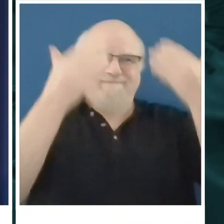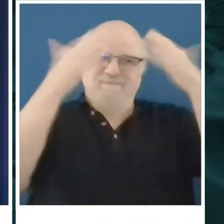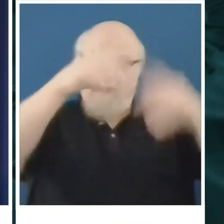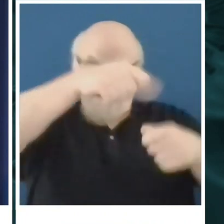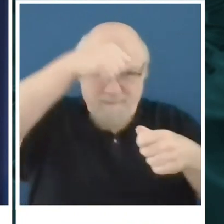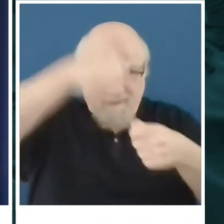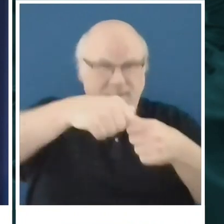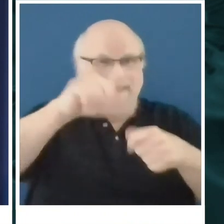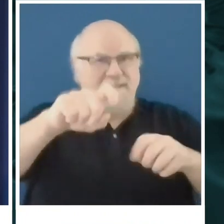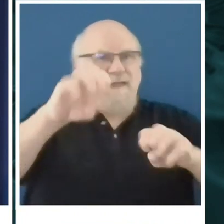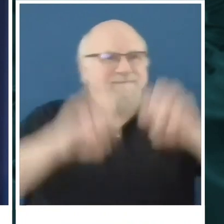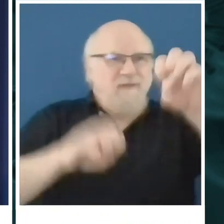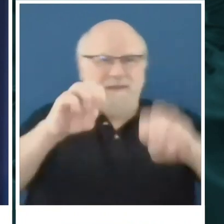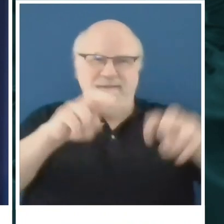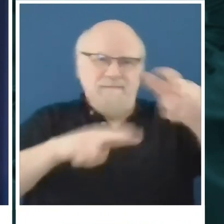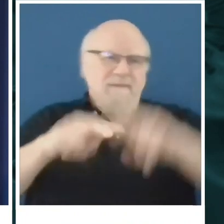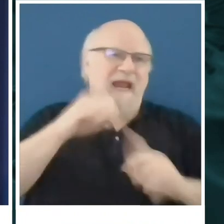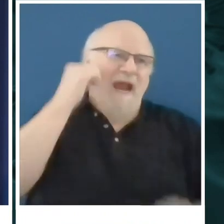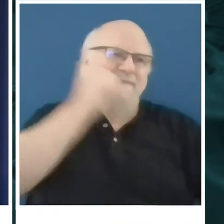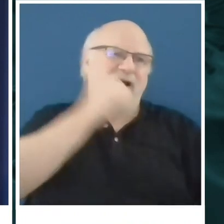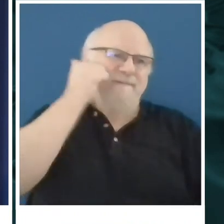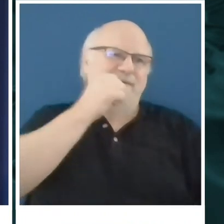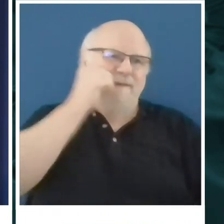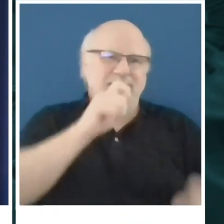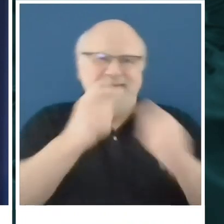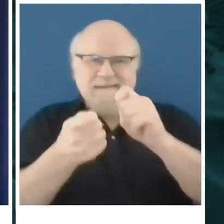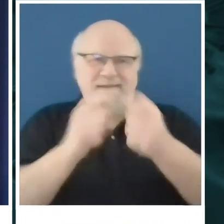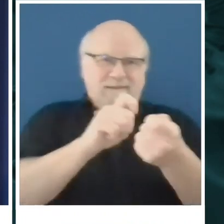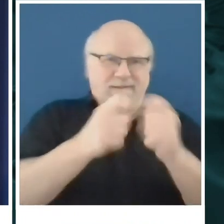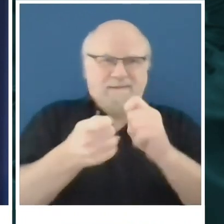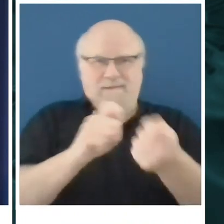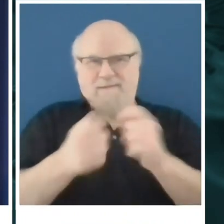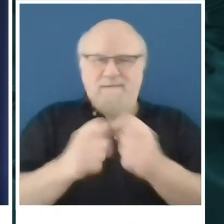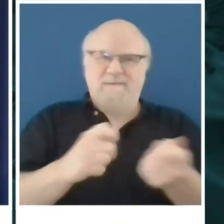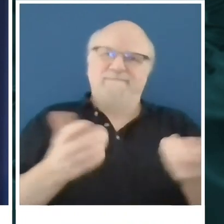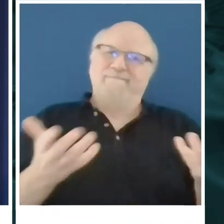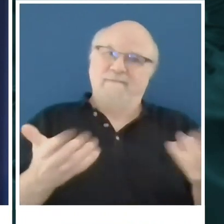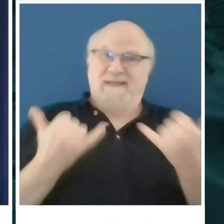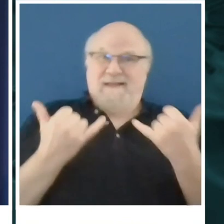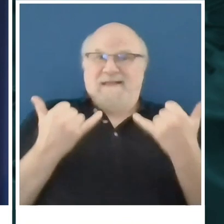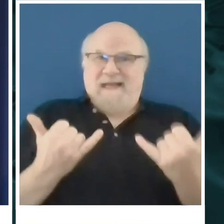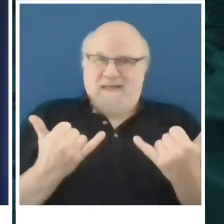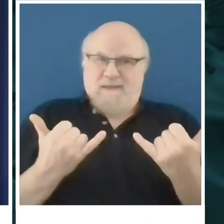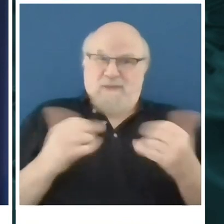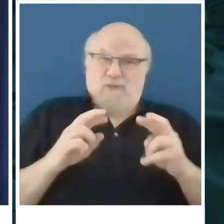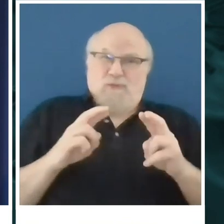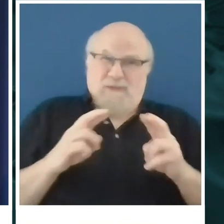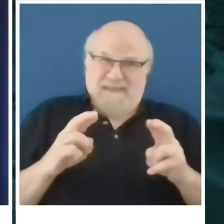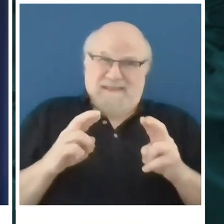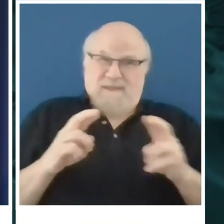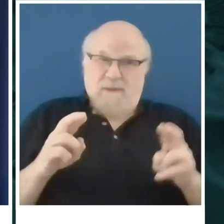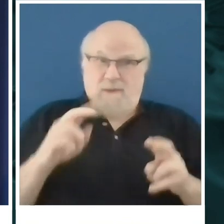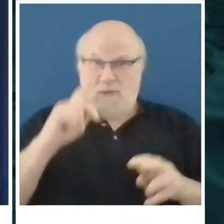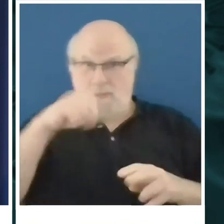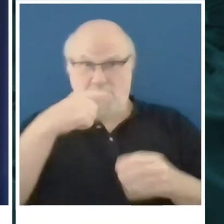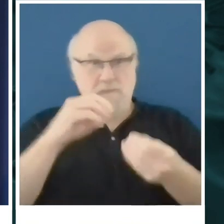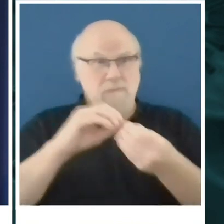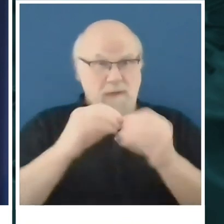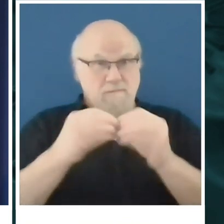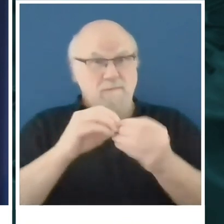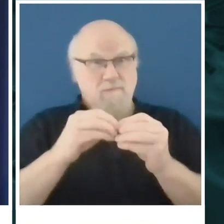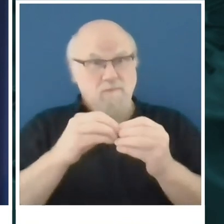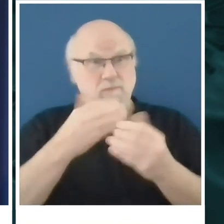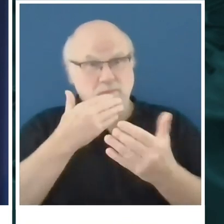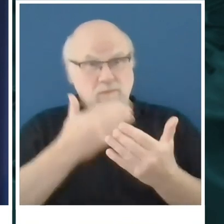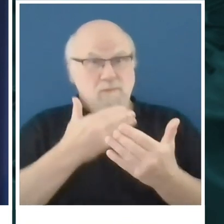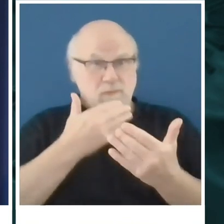I'd say we're well-positioned, given where the numbers are leading us right now, to